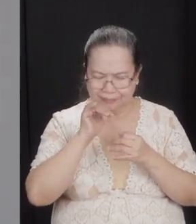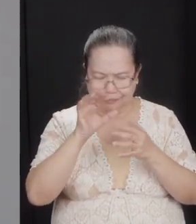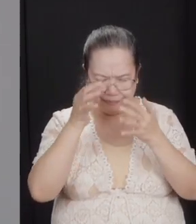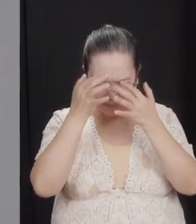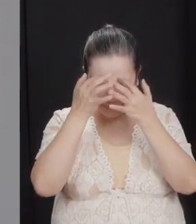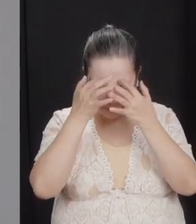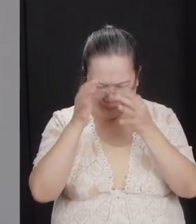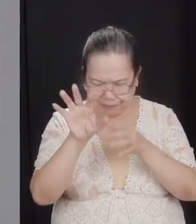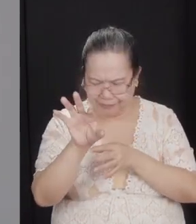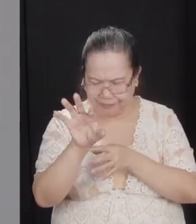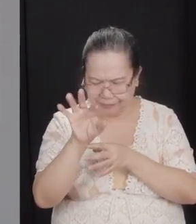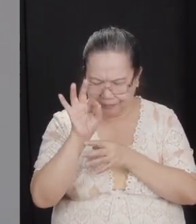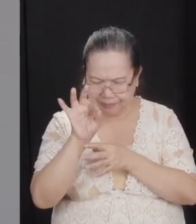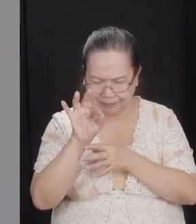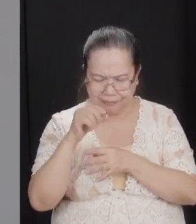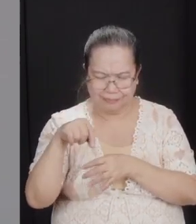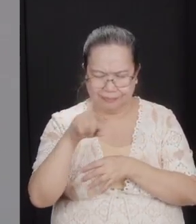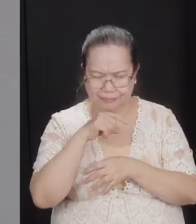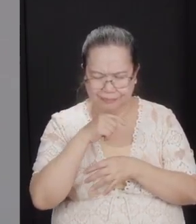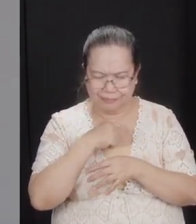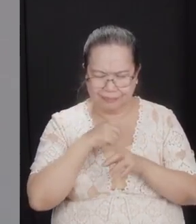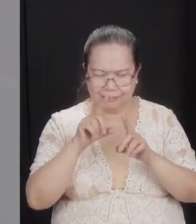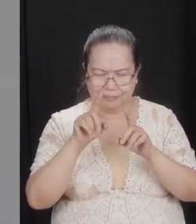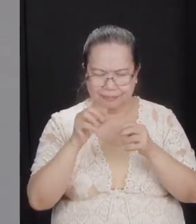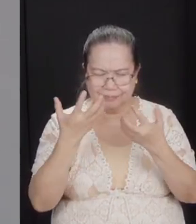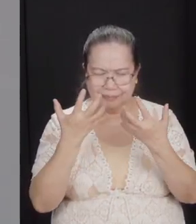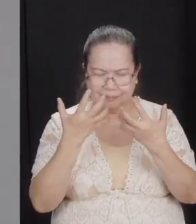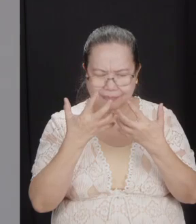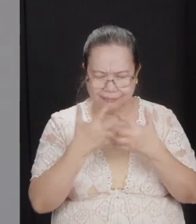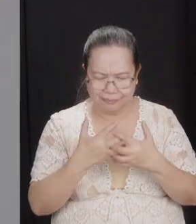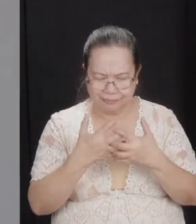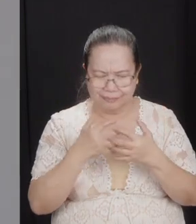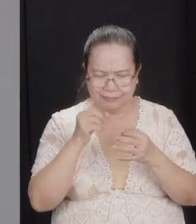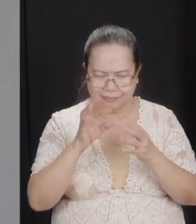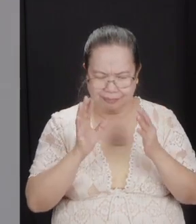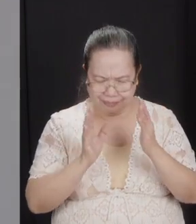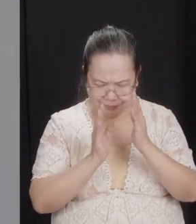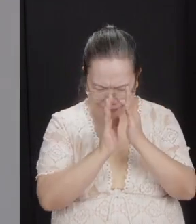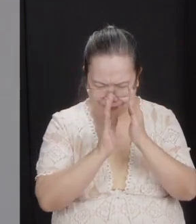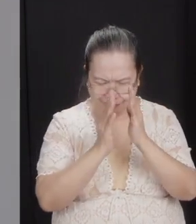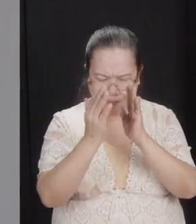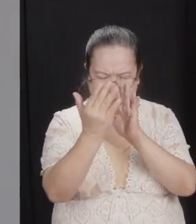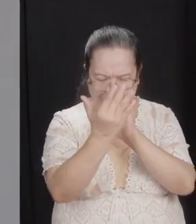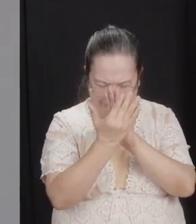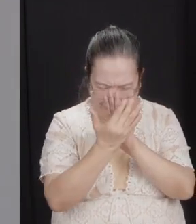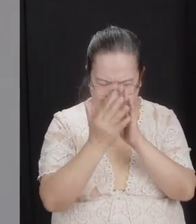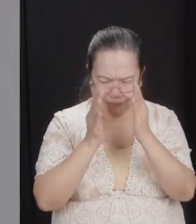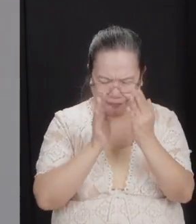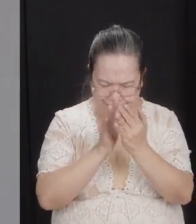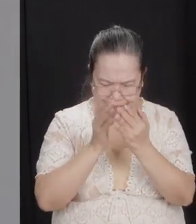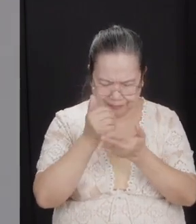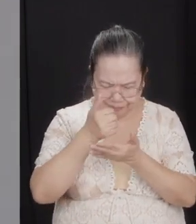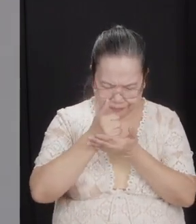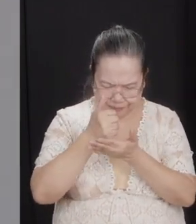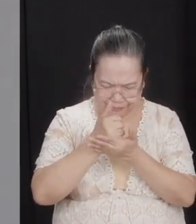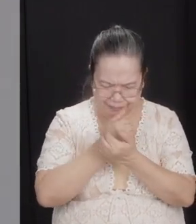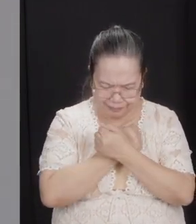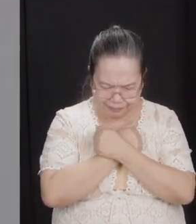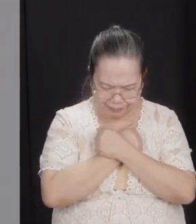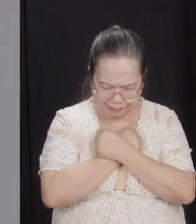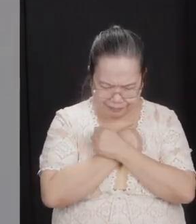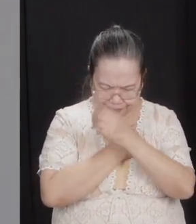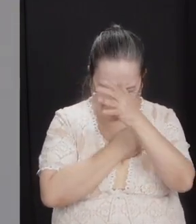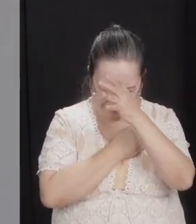That we will do everything to reconcile with each other. If we have to face each other, help us do that in love, Father.